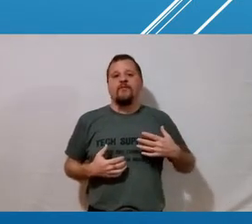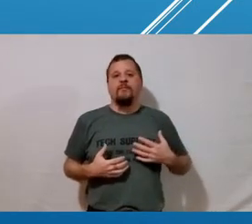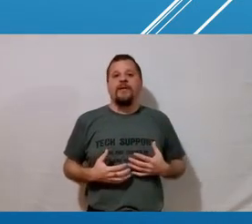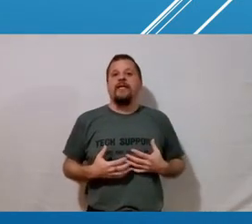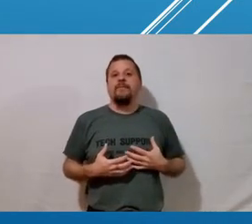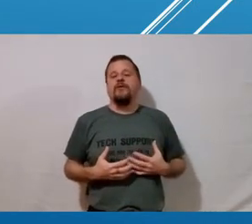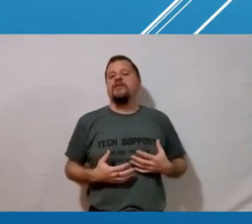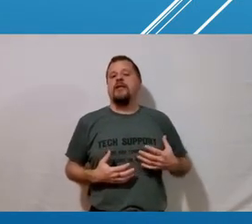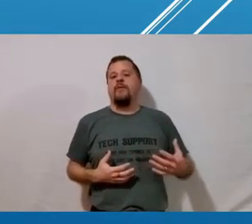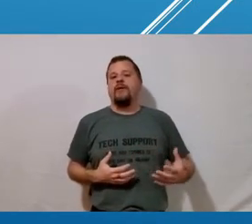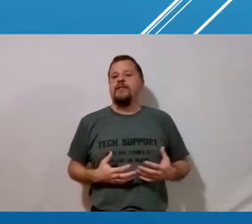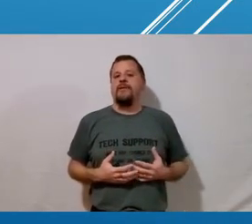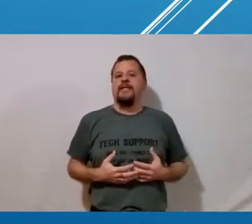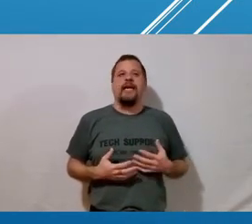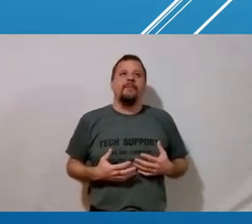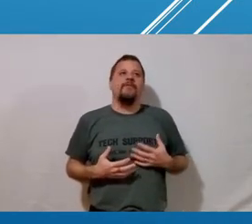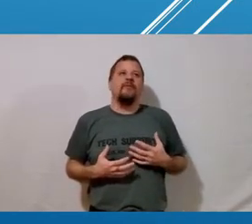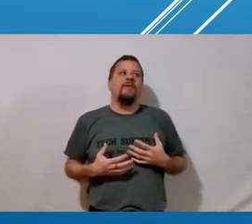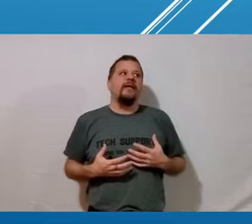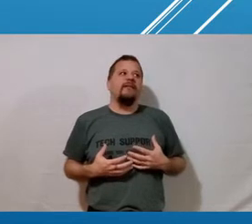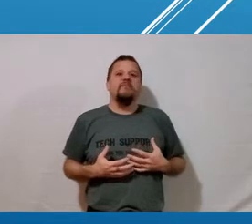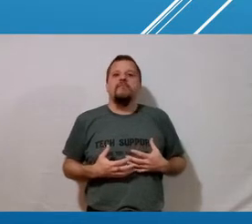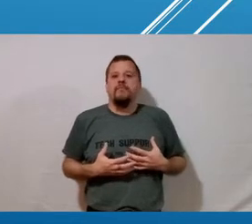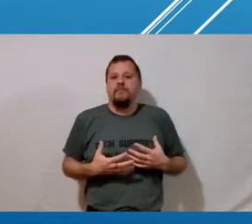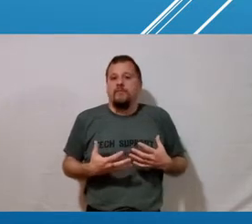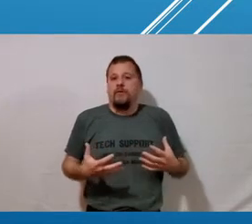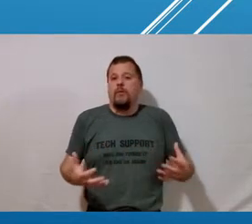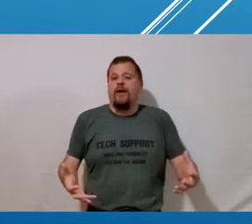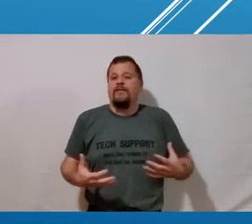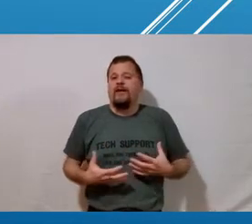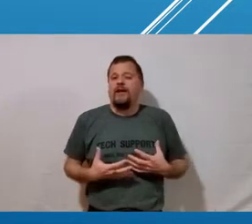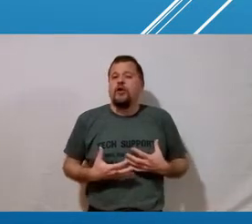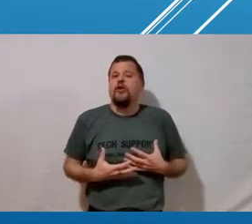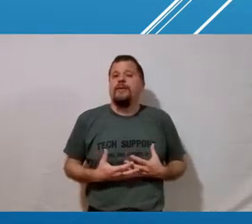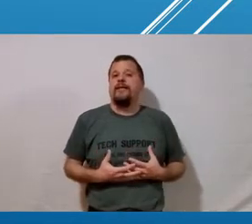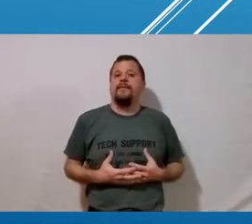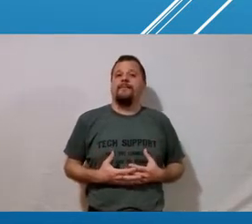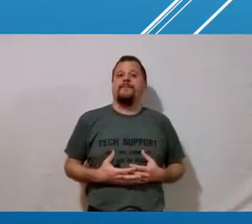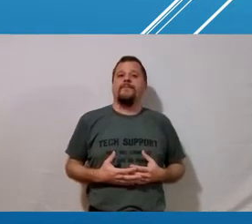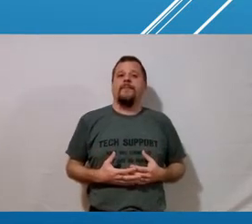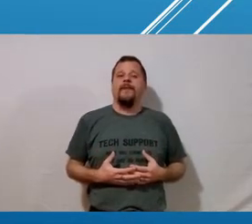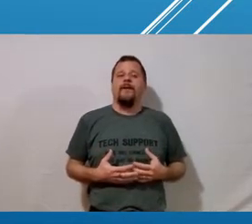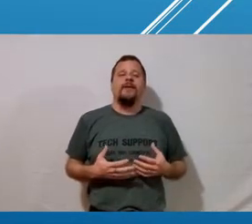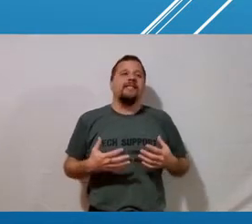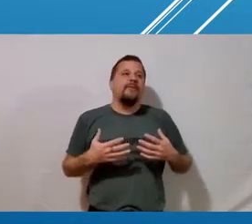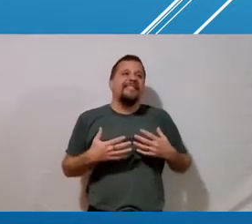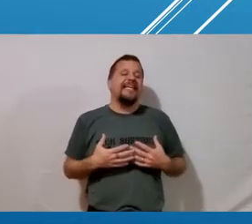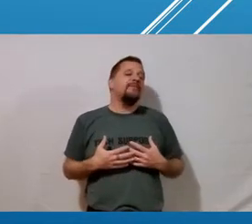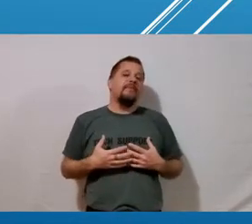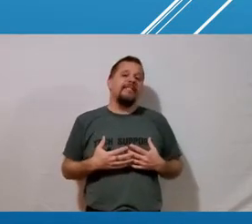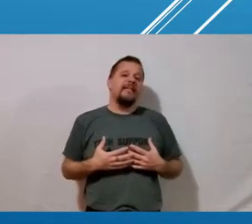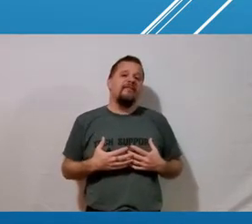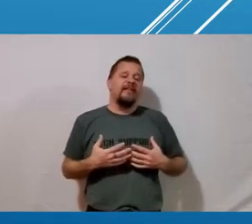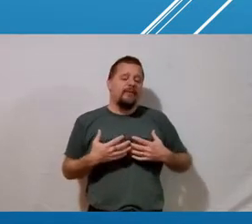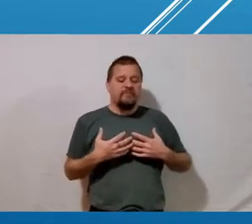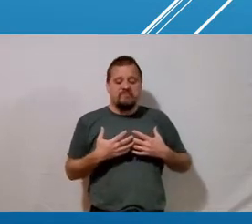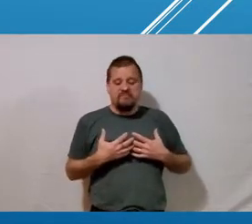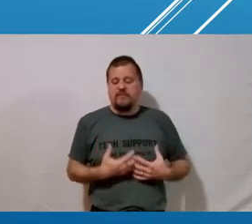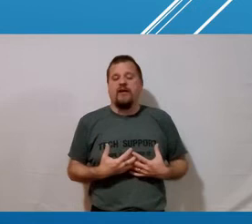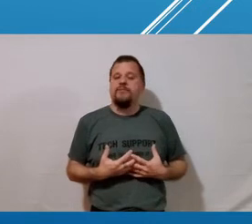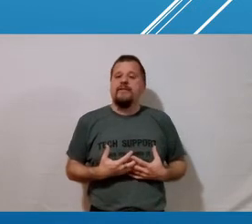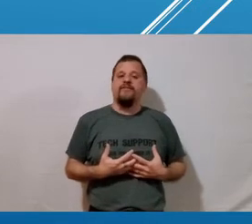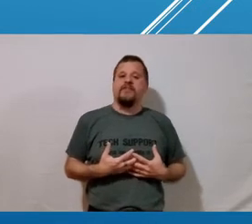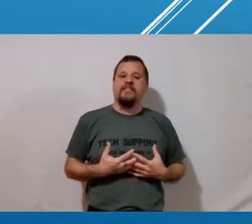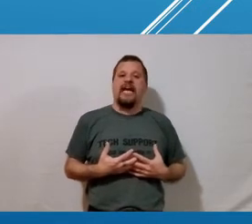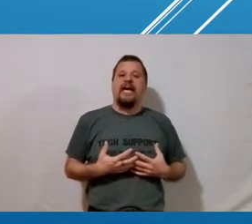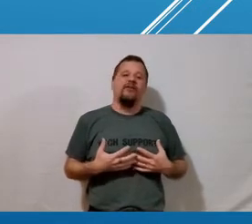me from being the person that i wanted to be they kept me from being who i thought i could be because i would say them to myself and they